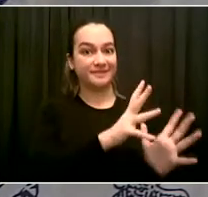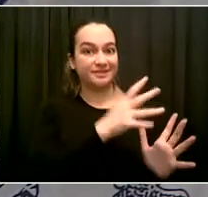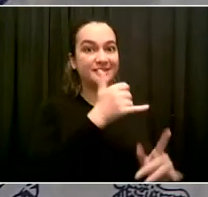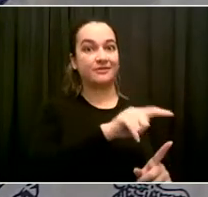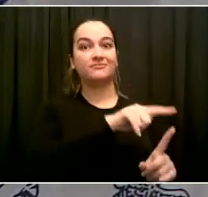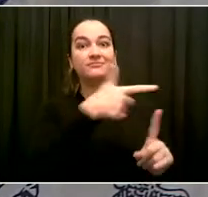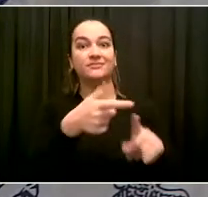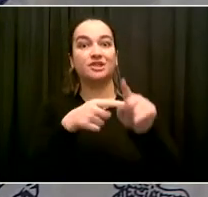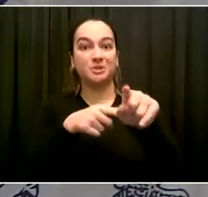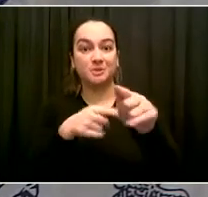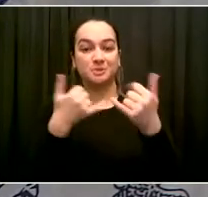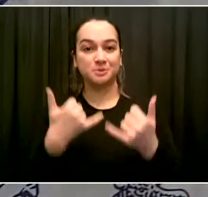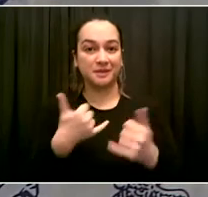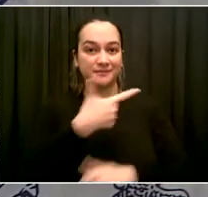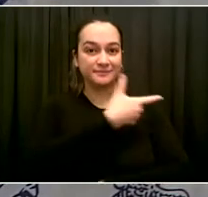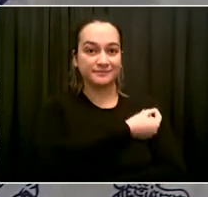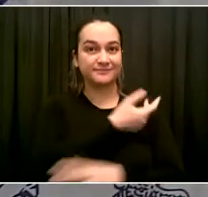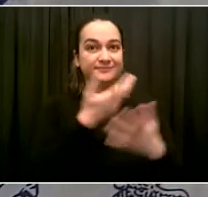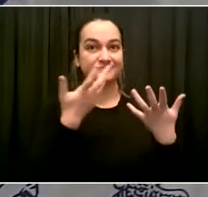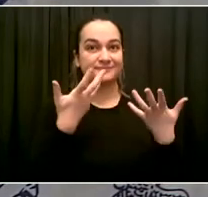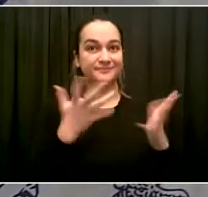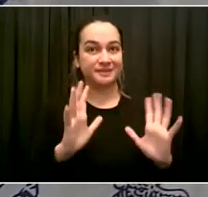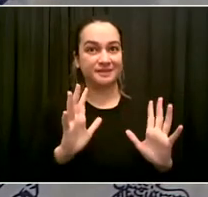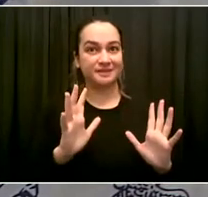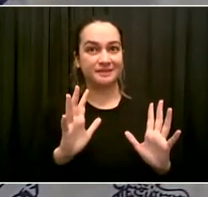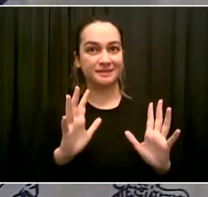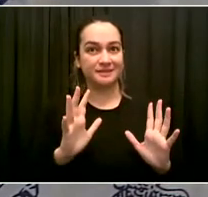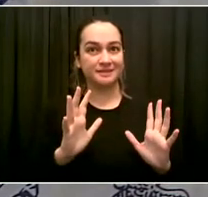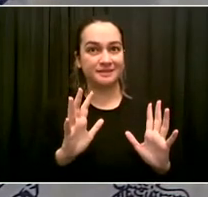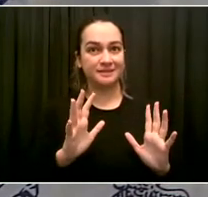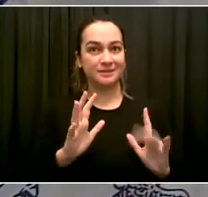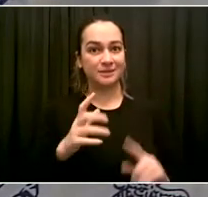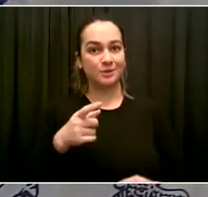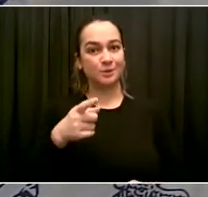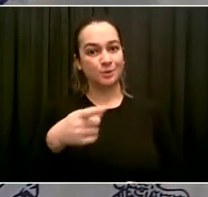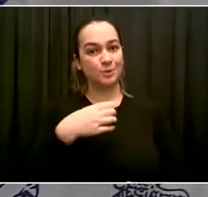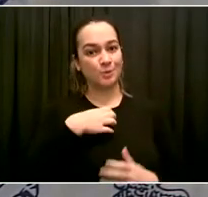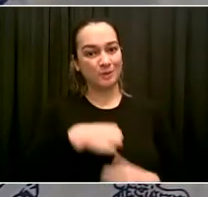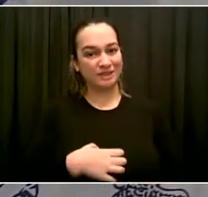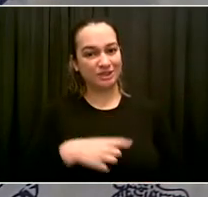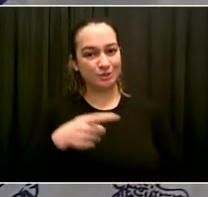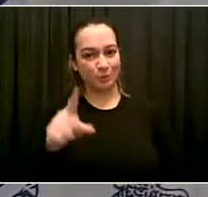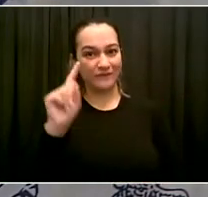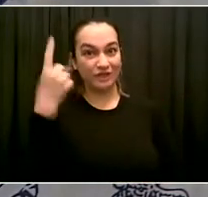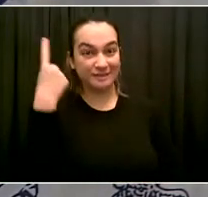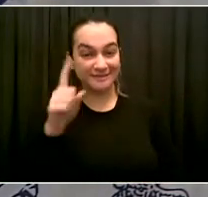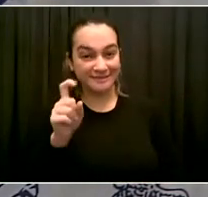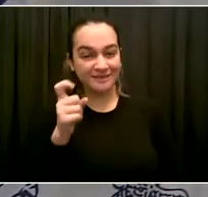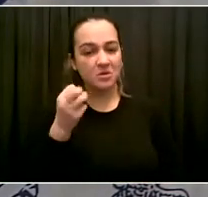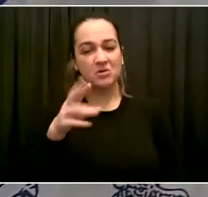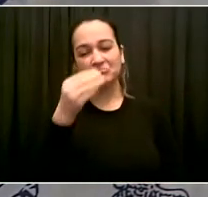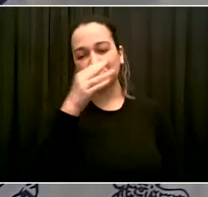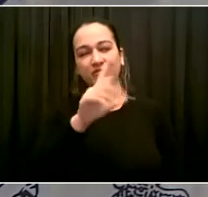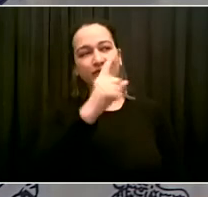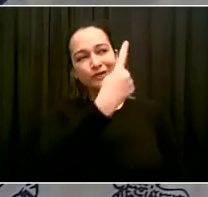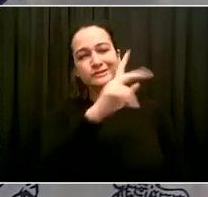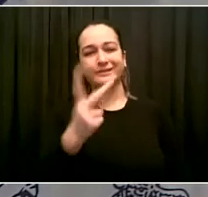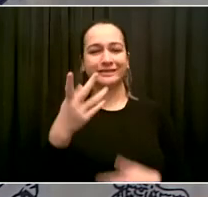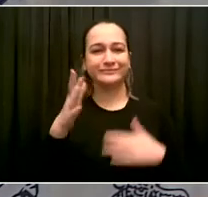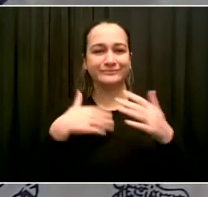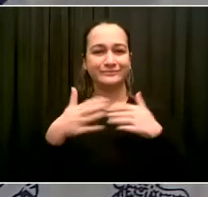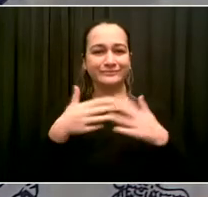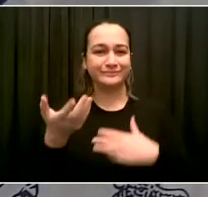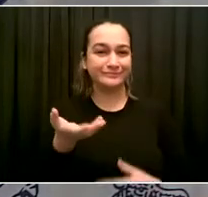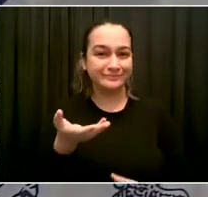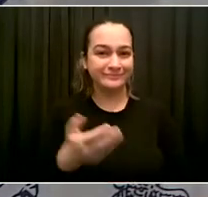new guidance came out for public facing public officials, I decided it was the right time. Obviously,